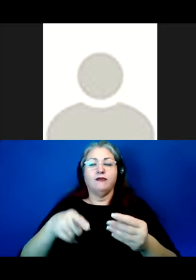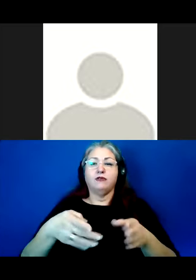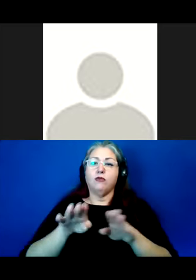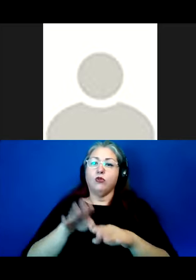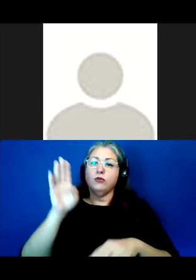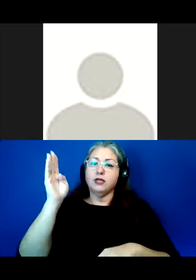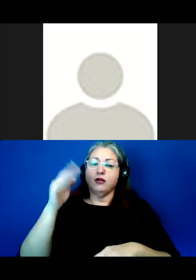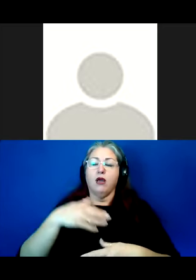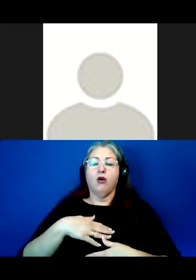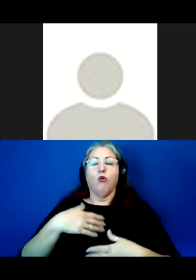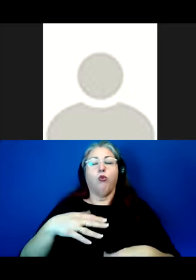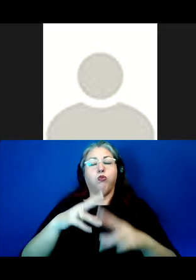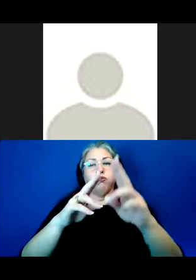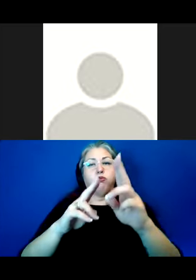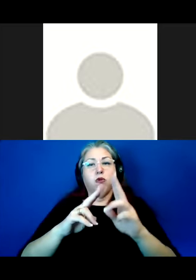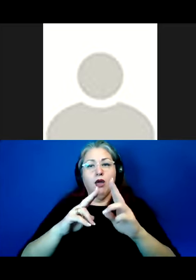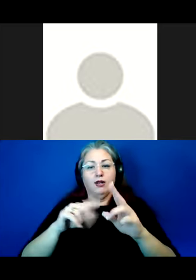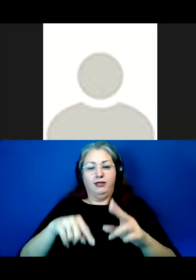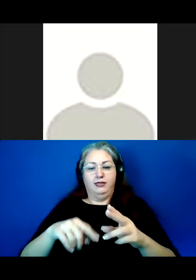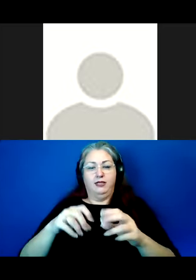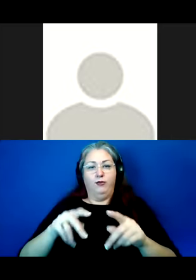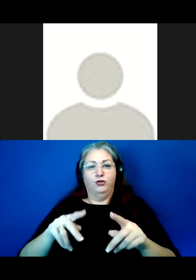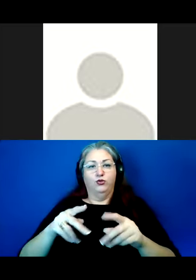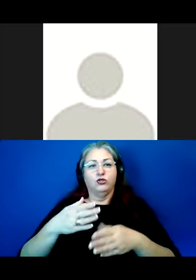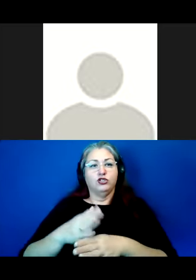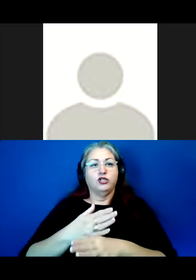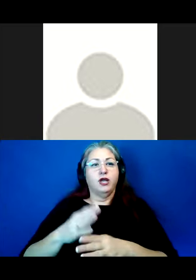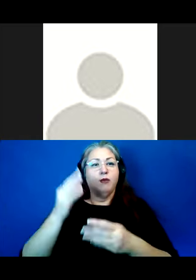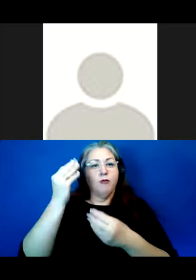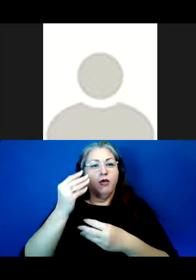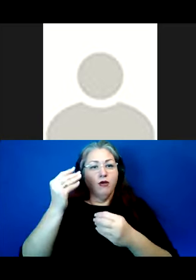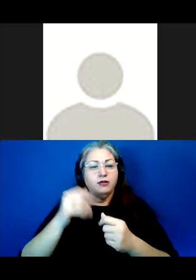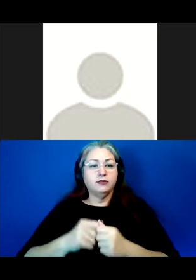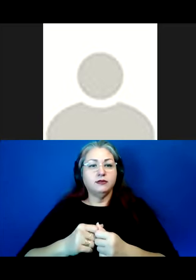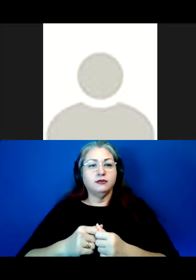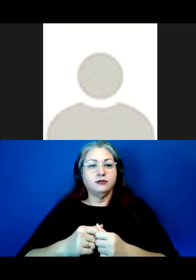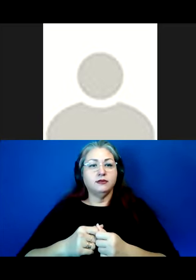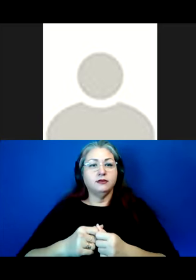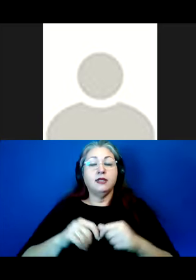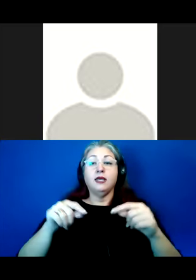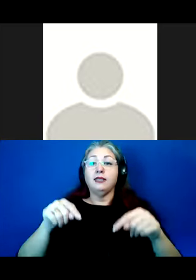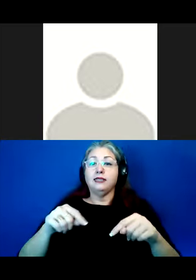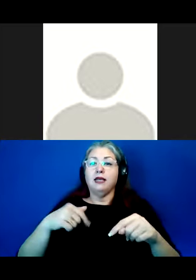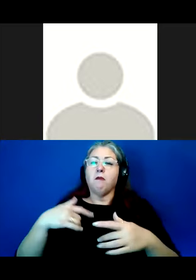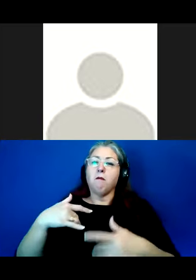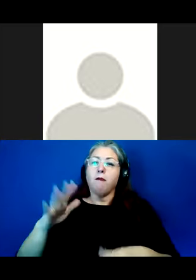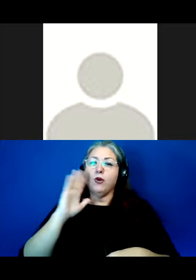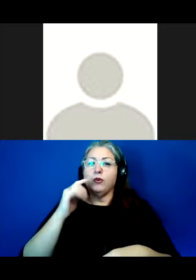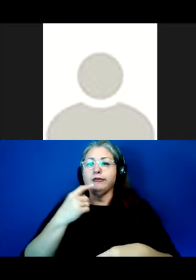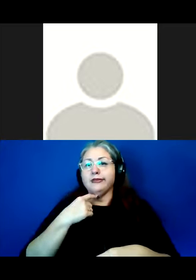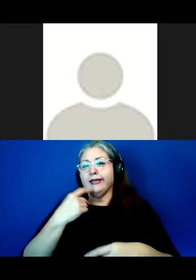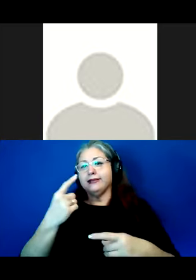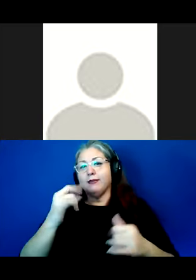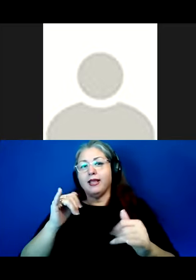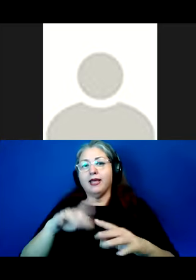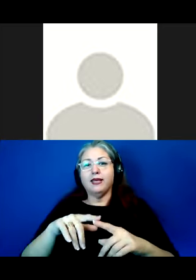I'm deeply honored to have this opportunity to share my thoughts with you today. This is the point where I normally would say something like,